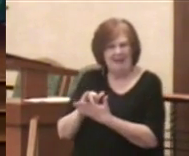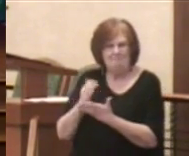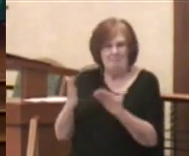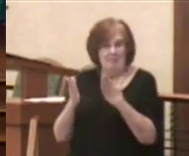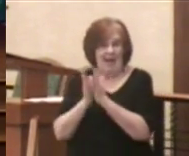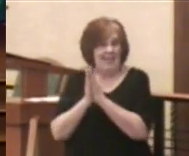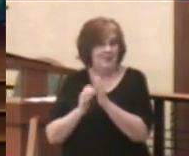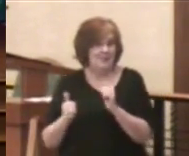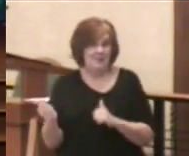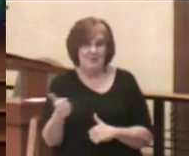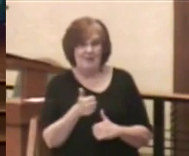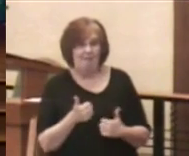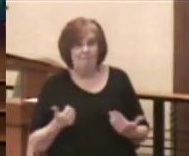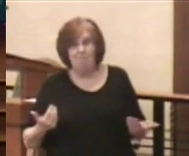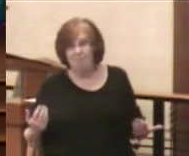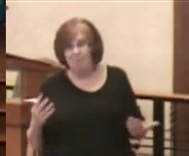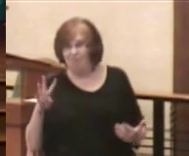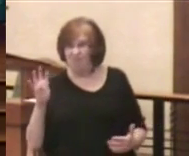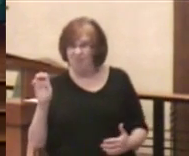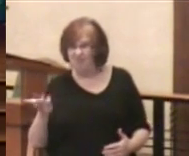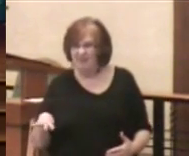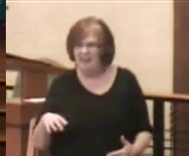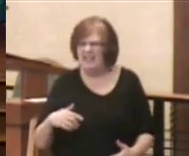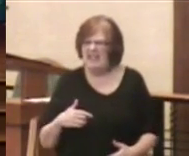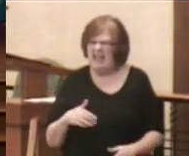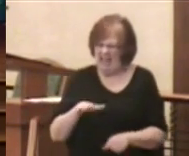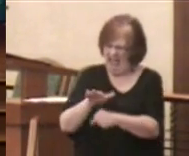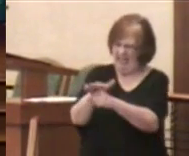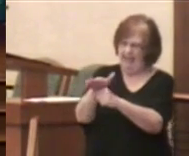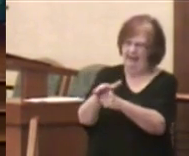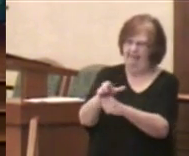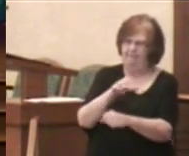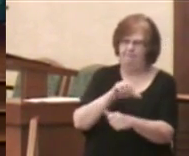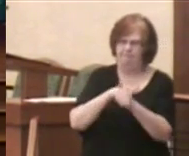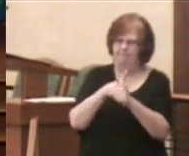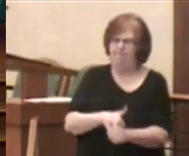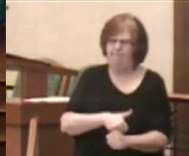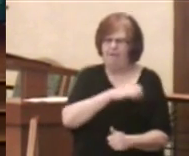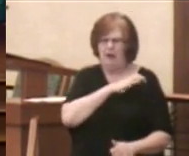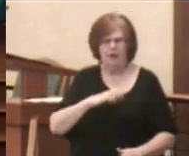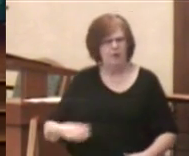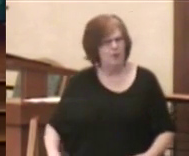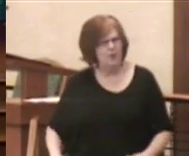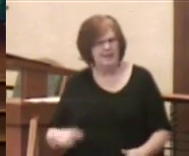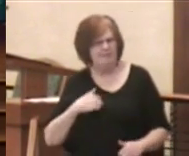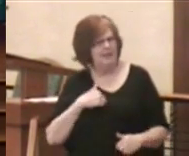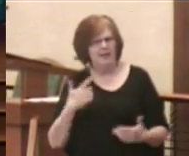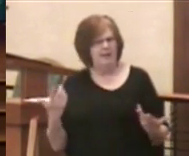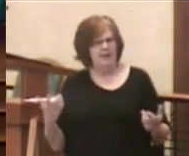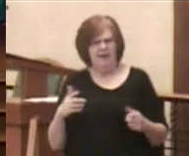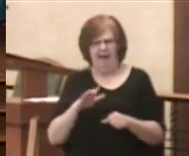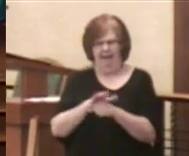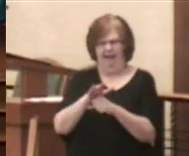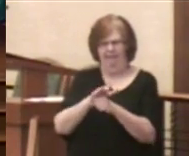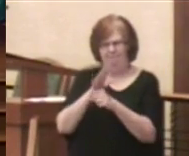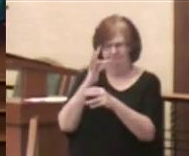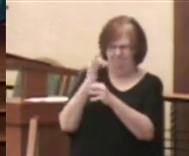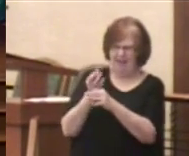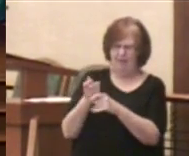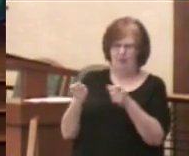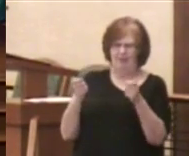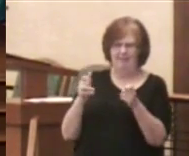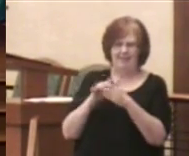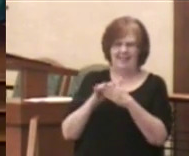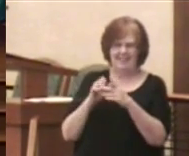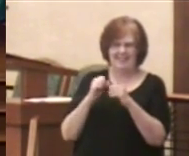even asked yourself the question, Am I Christian enough? Do I have enough faith to handle this situation?